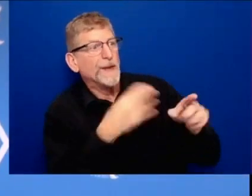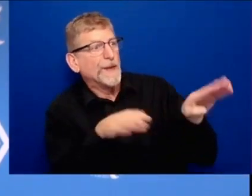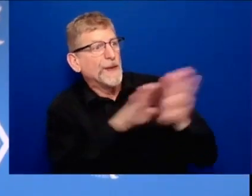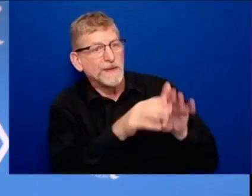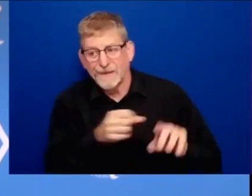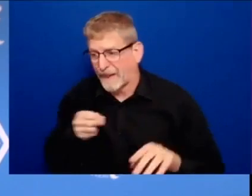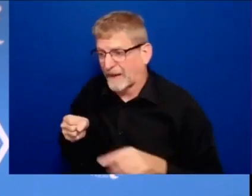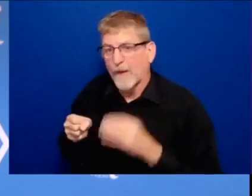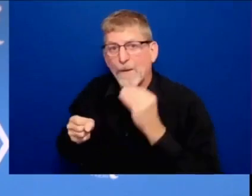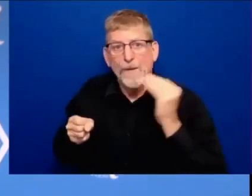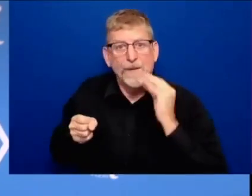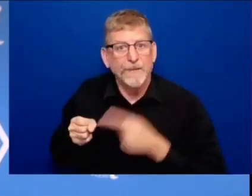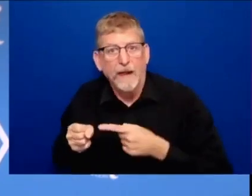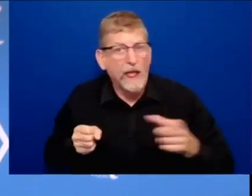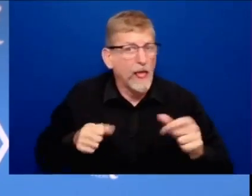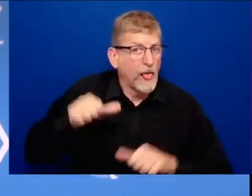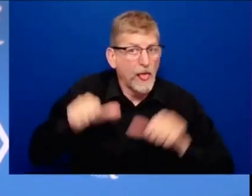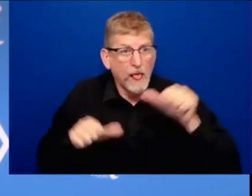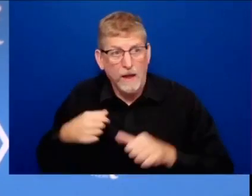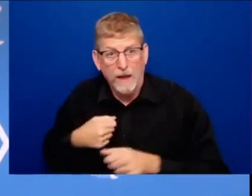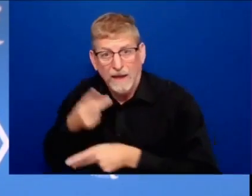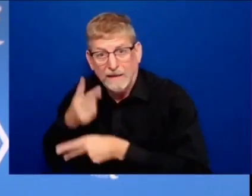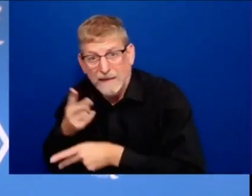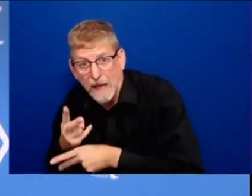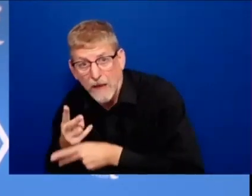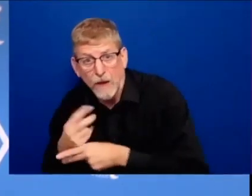or going to work if you have a job